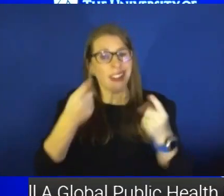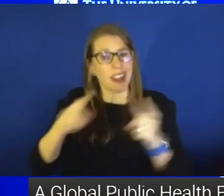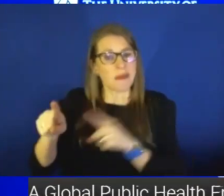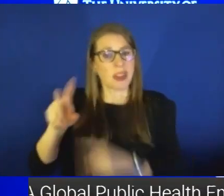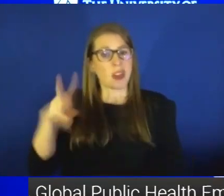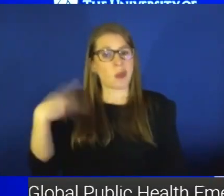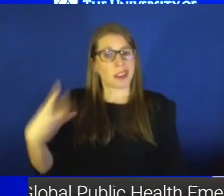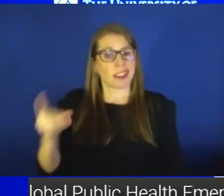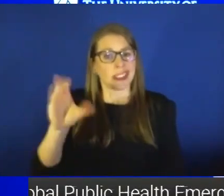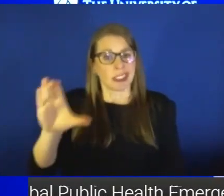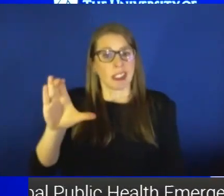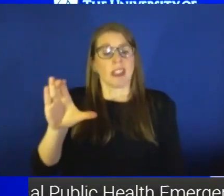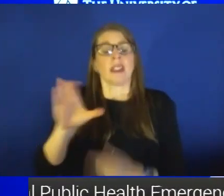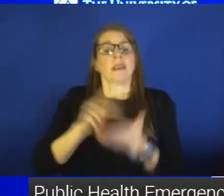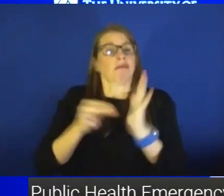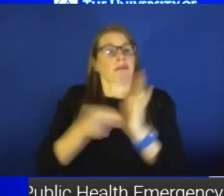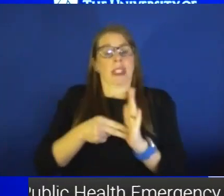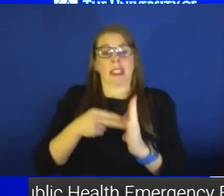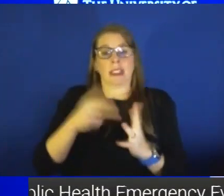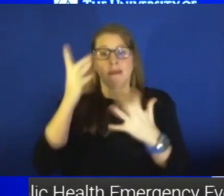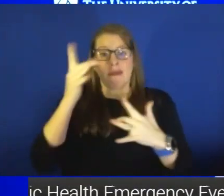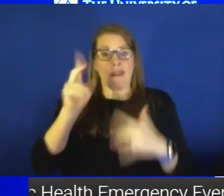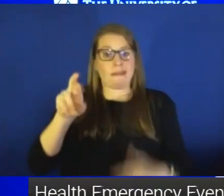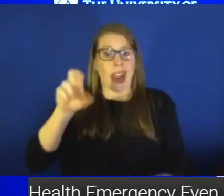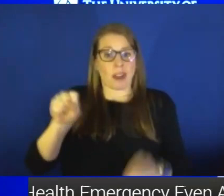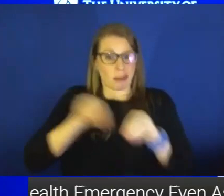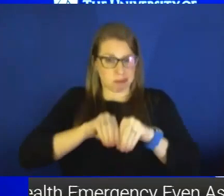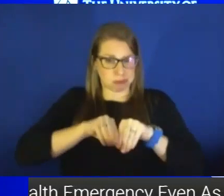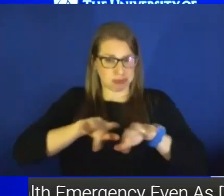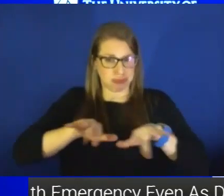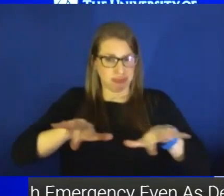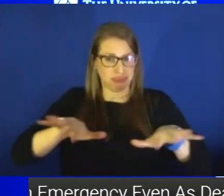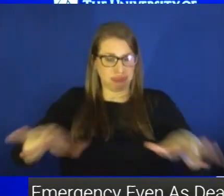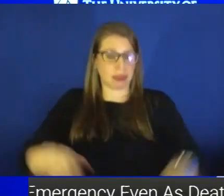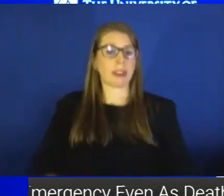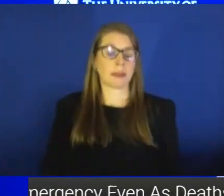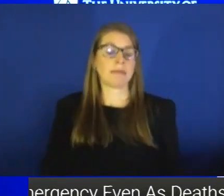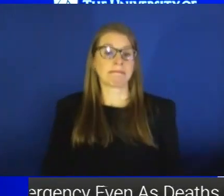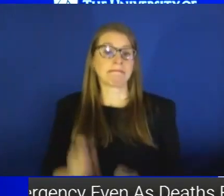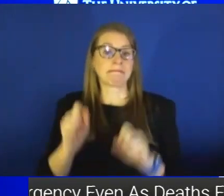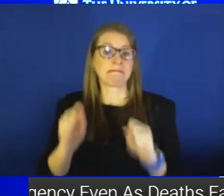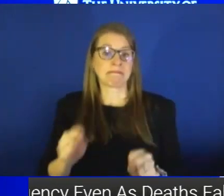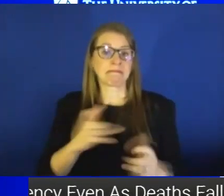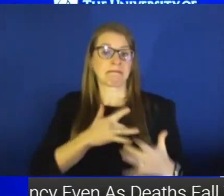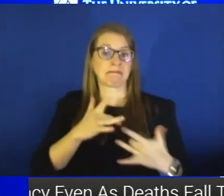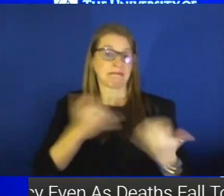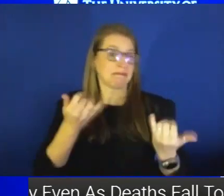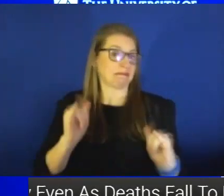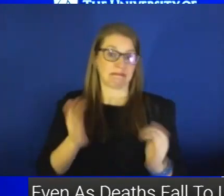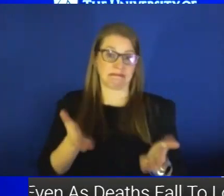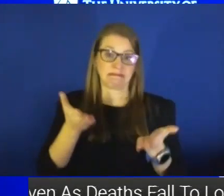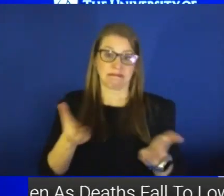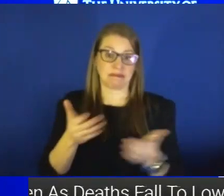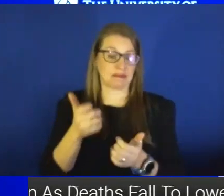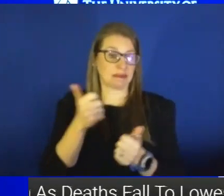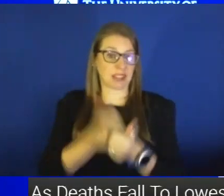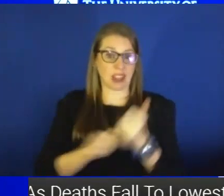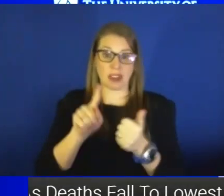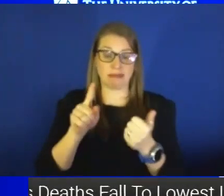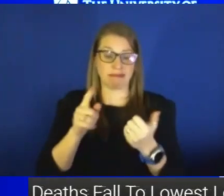that virus to spread to all of those people there in those spreading events. So it's a concern. I think everybody needs to continue to take